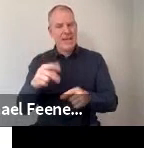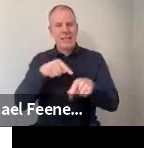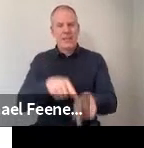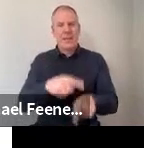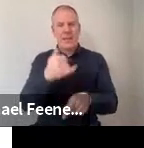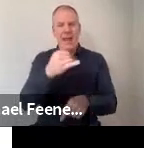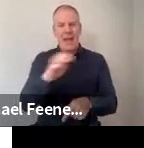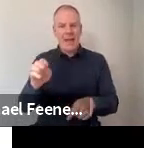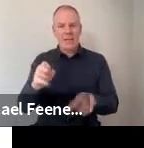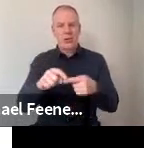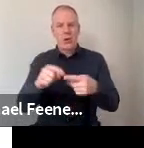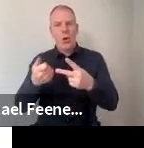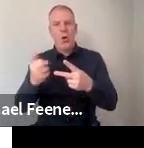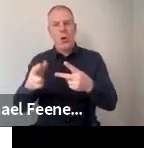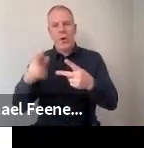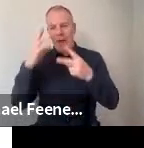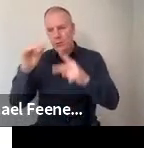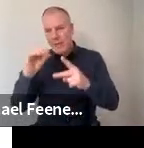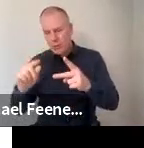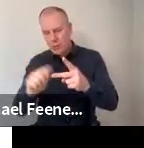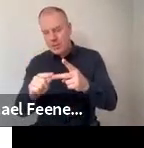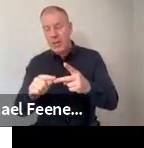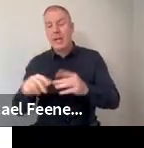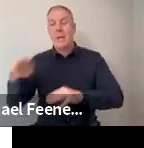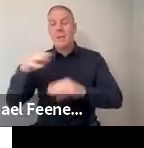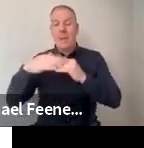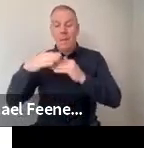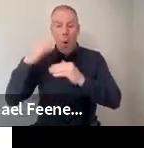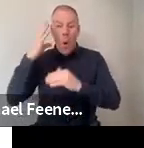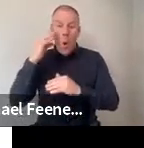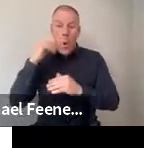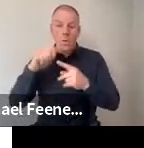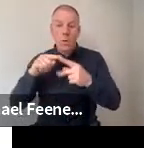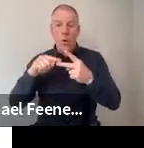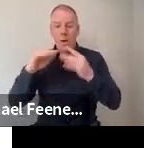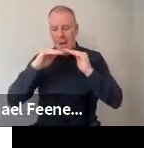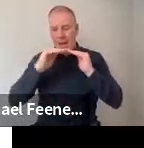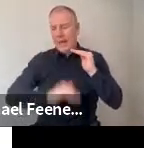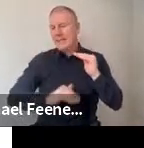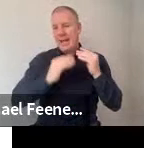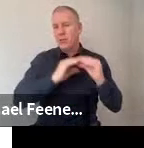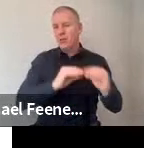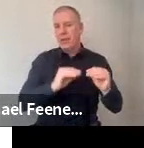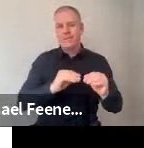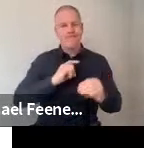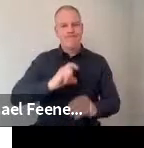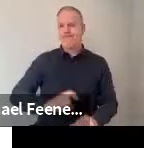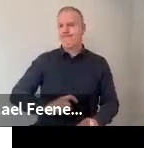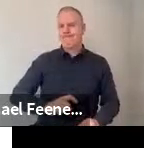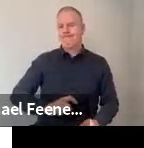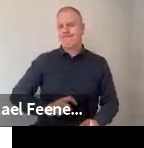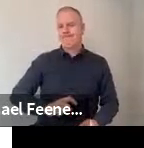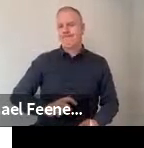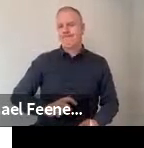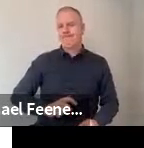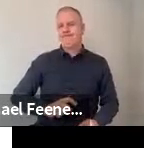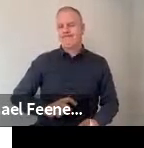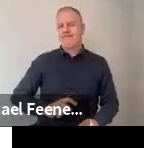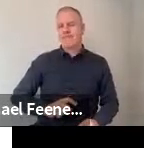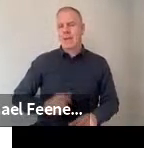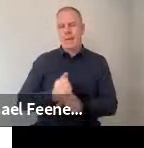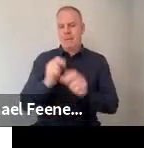and by education. And those who are older, lower education were less confident in their, their